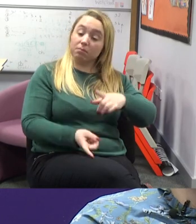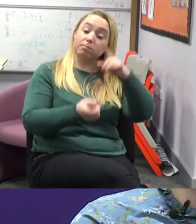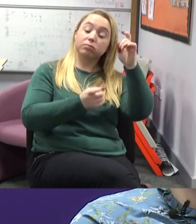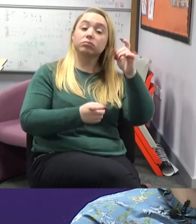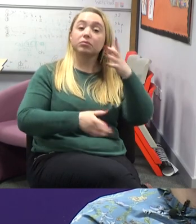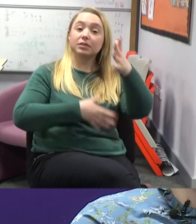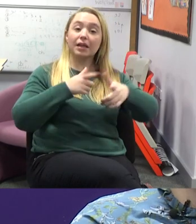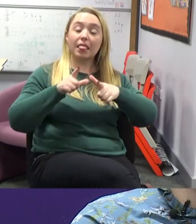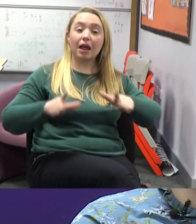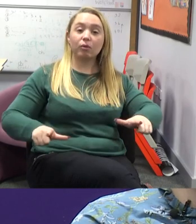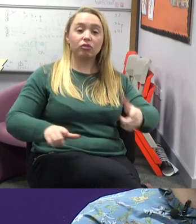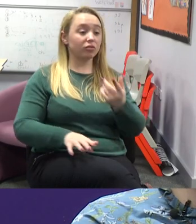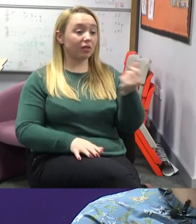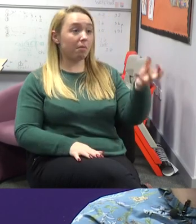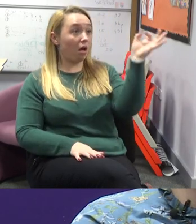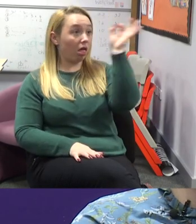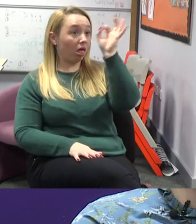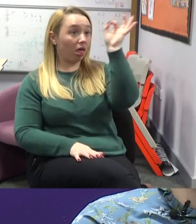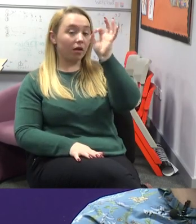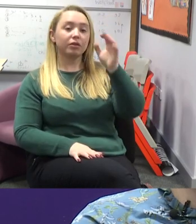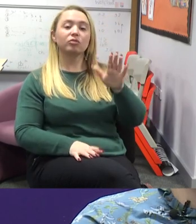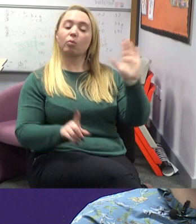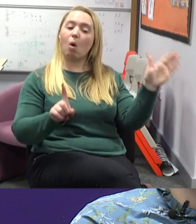sign language. So we're all learning at the same time.